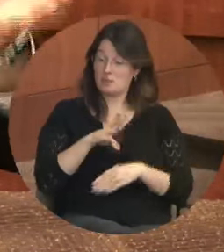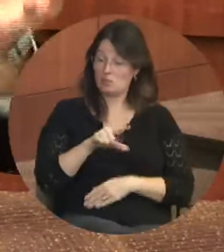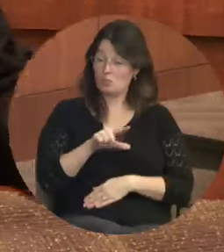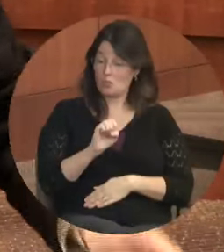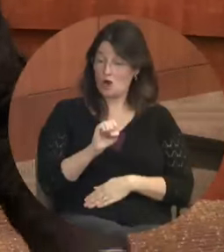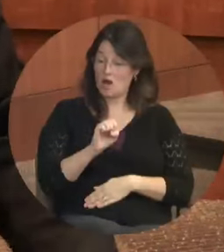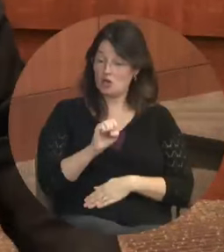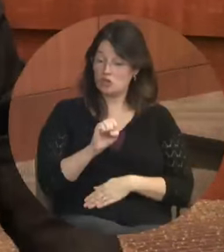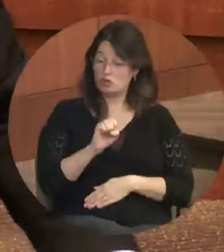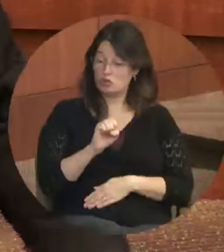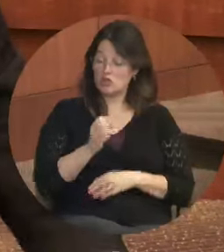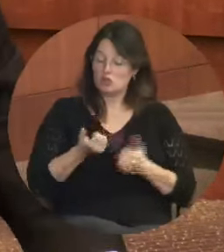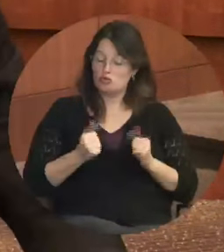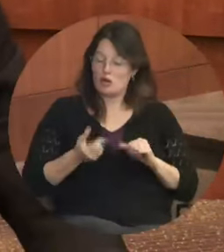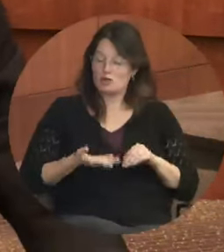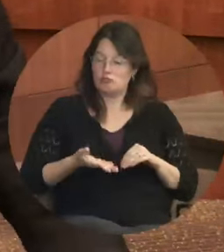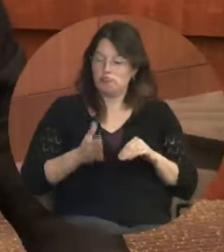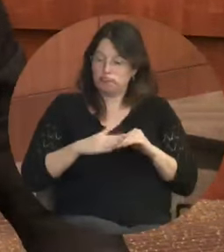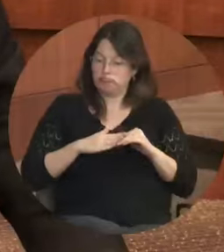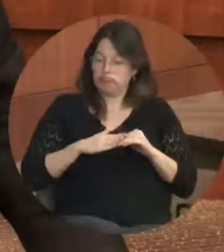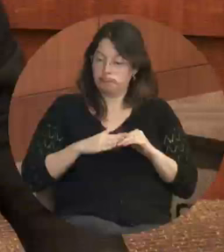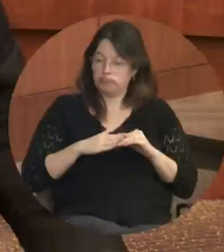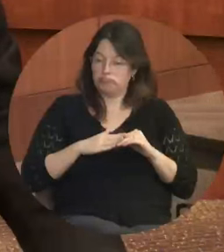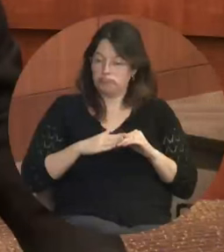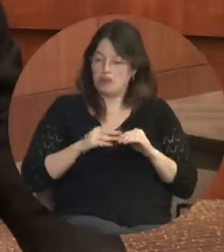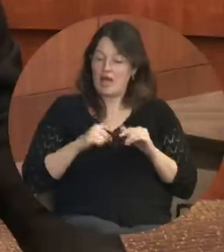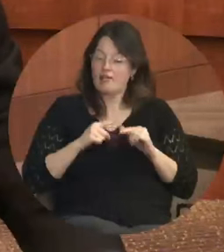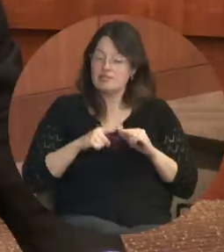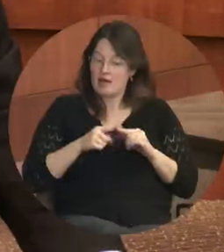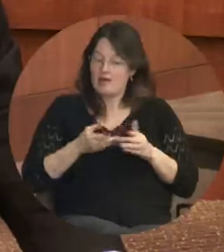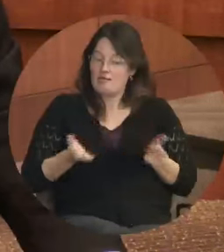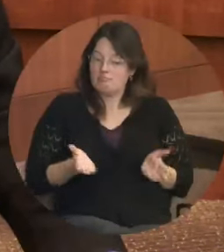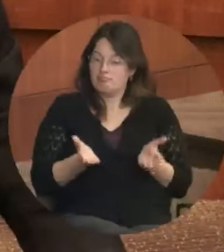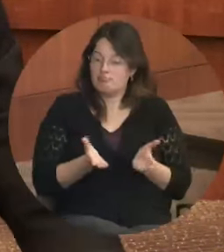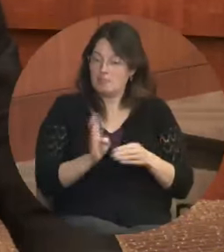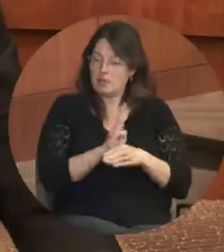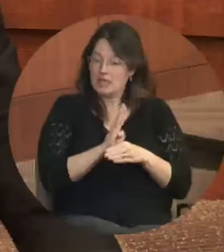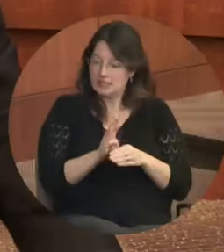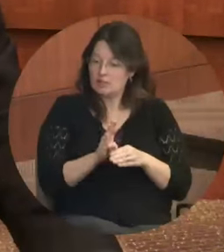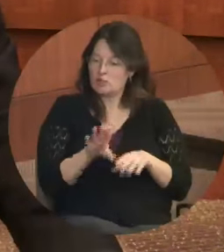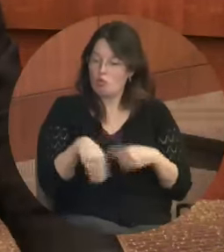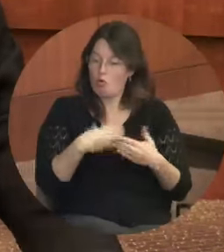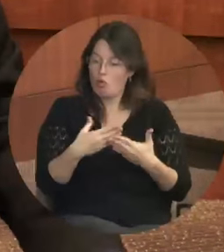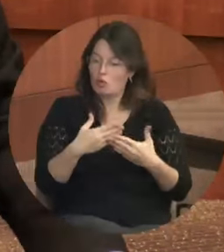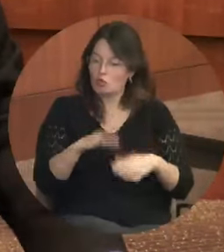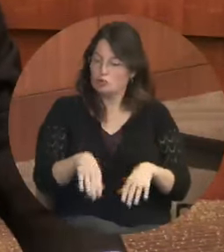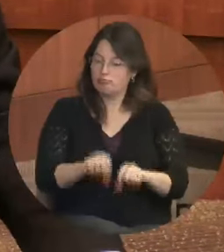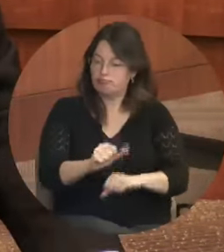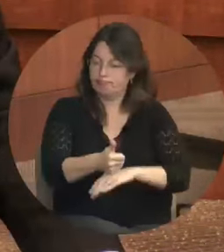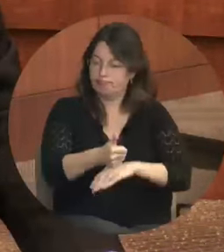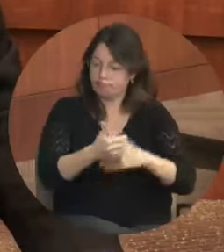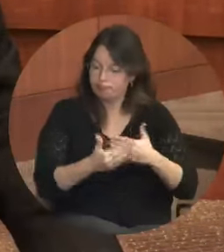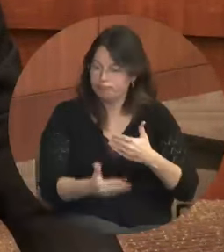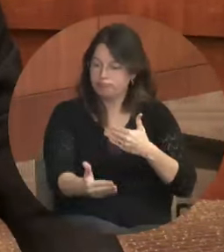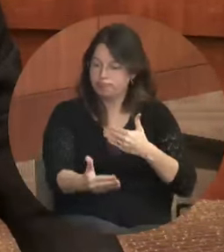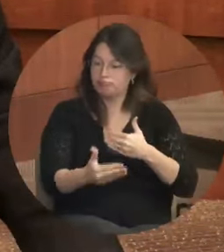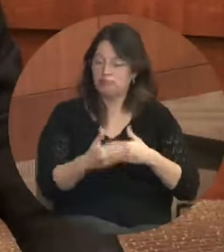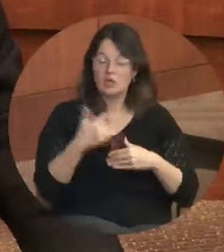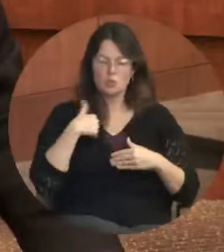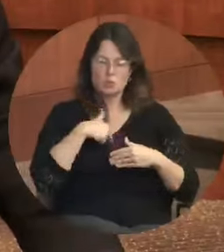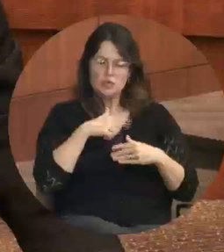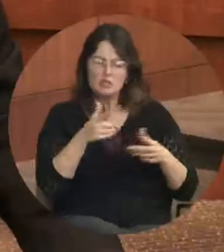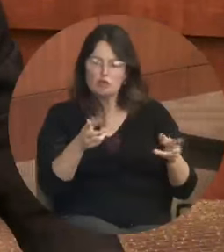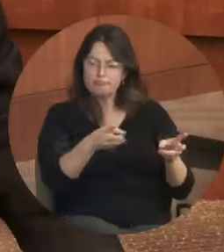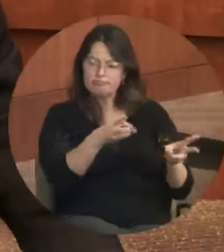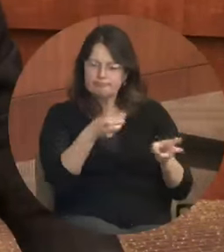to increase that number. So we need to attract new businesses and expand existing ones that pay a